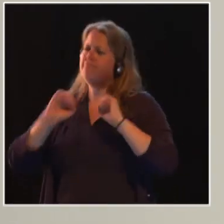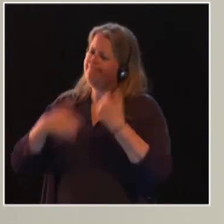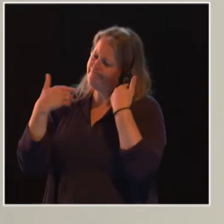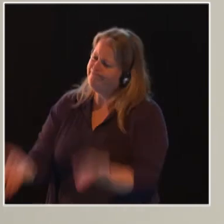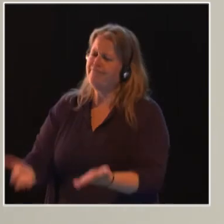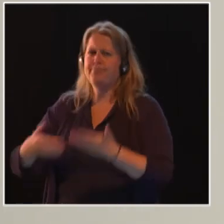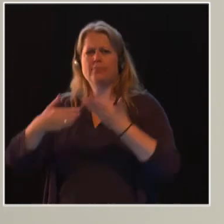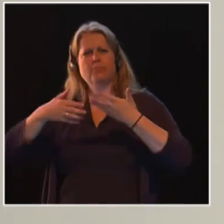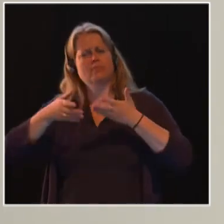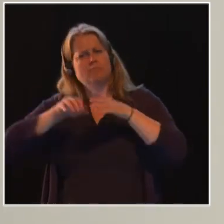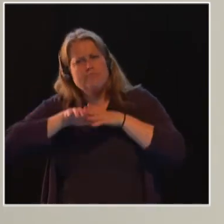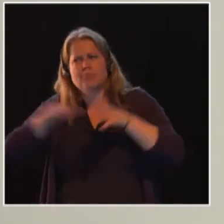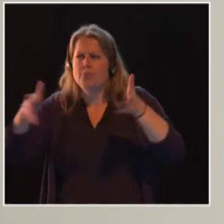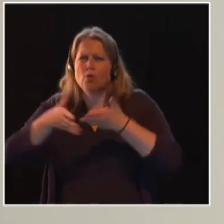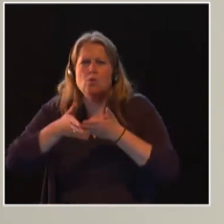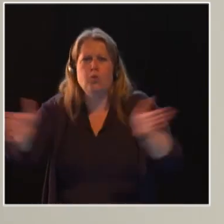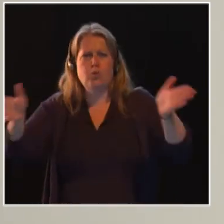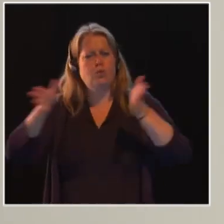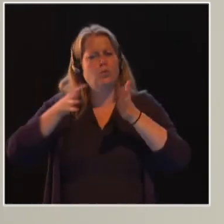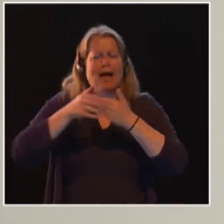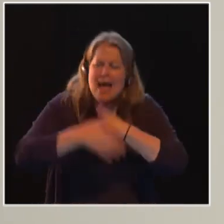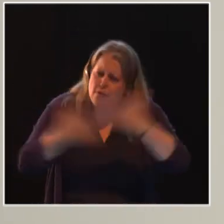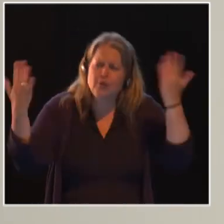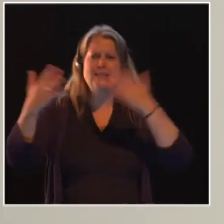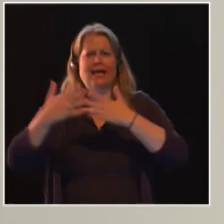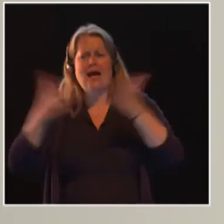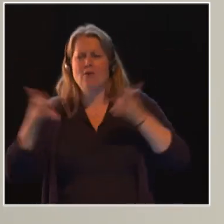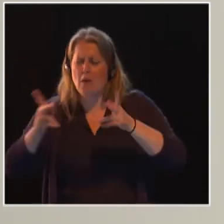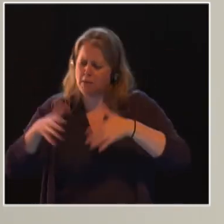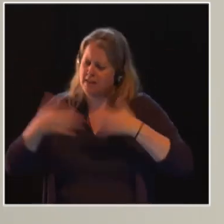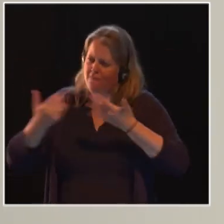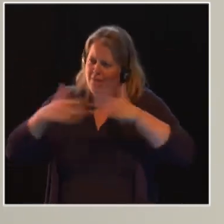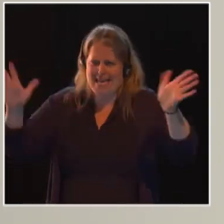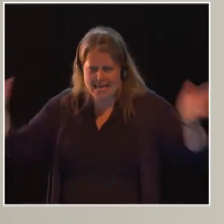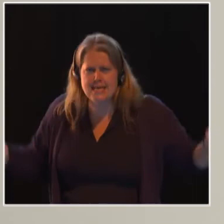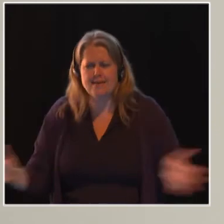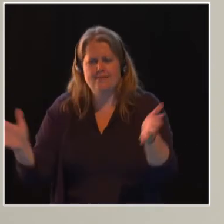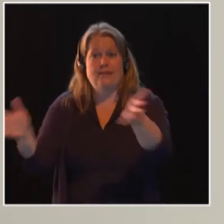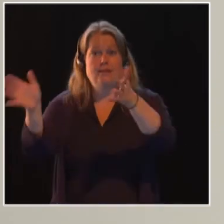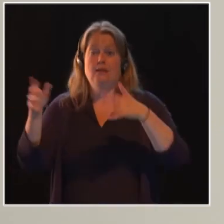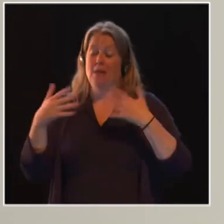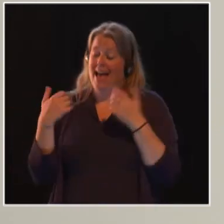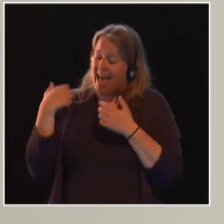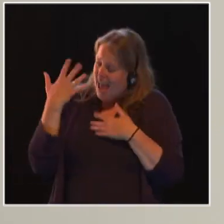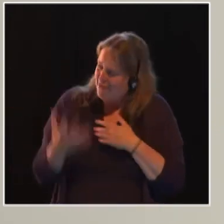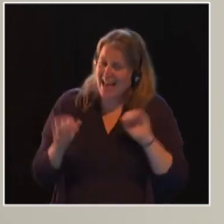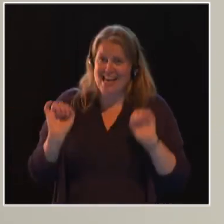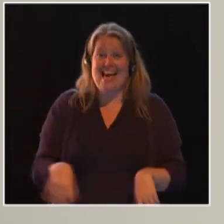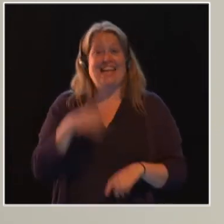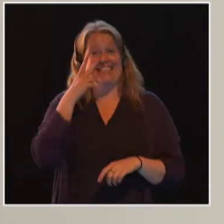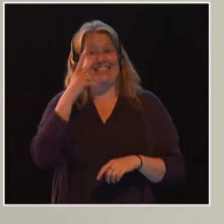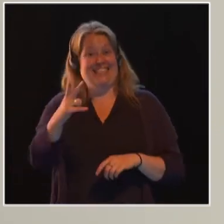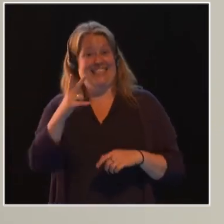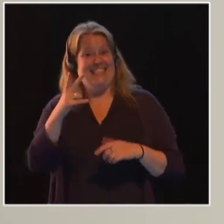Every day, in every way, I have the great privilege to see this effect in action, from the brilliant